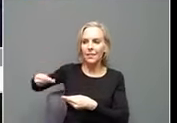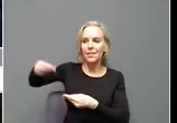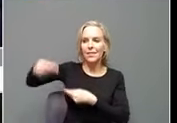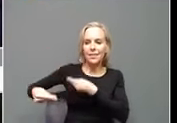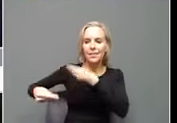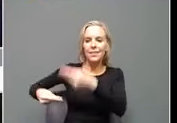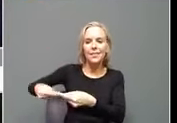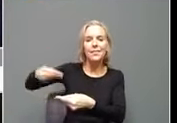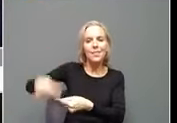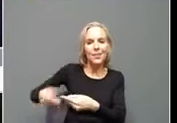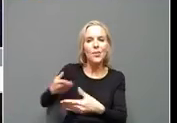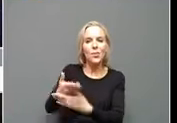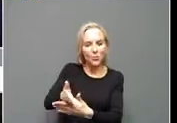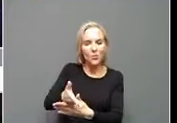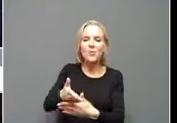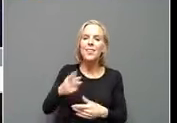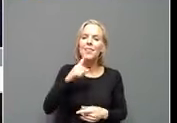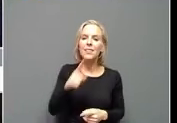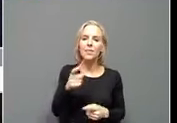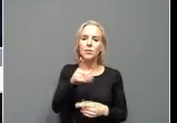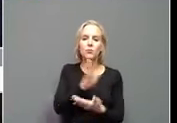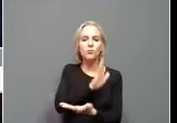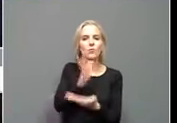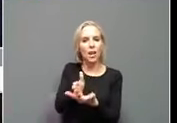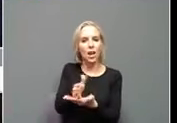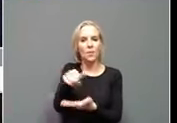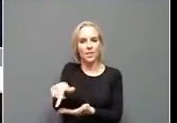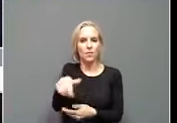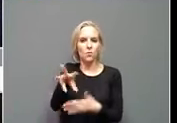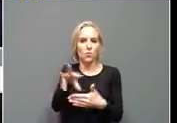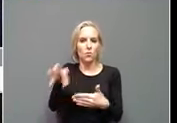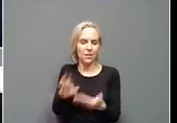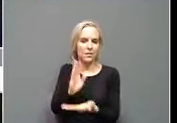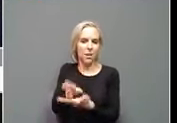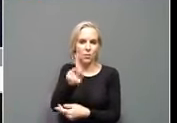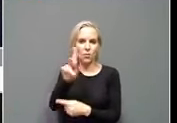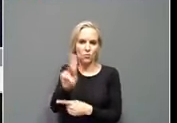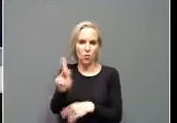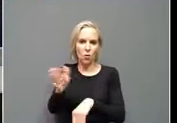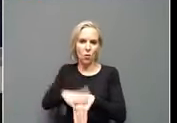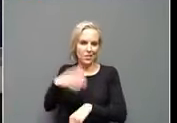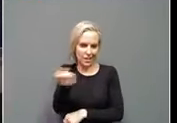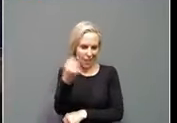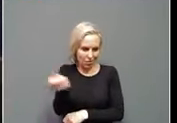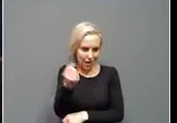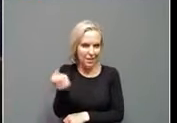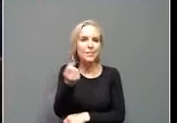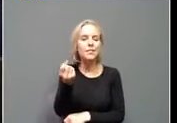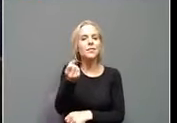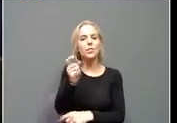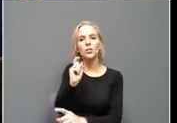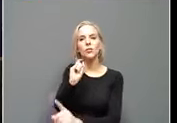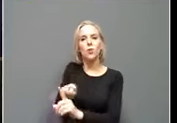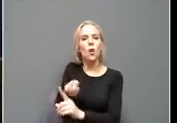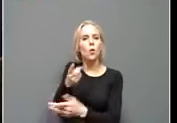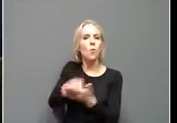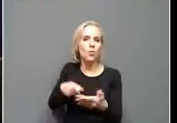that you stop in to a Kroger this weekend on Saturday and donate what you can.